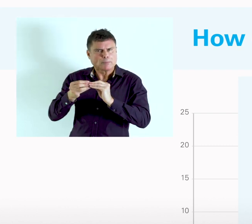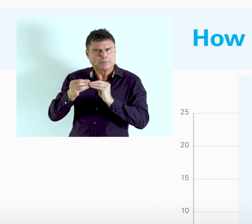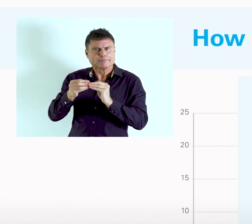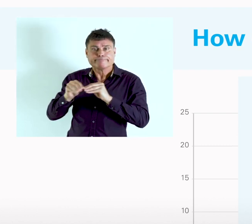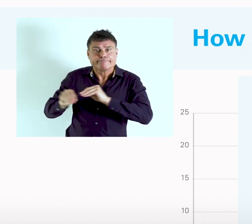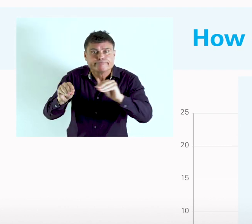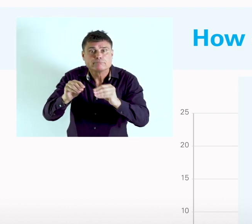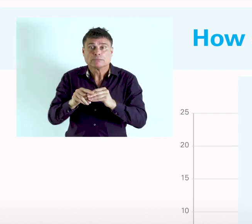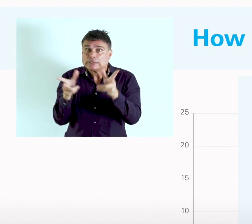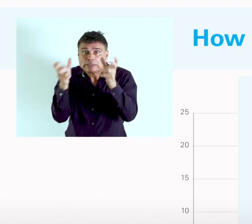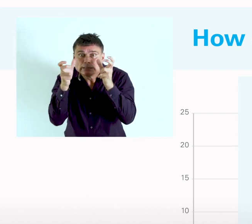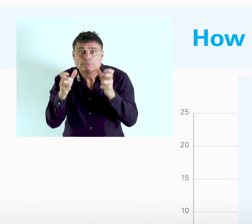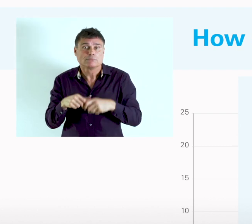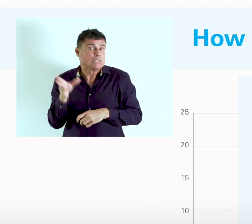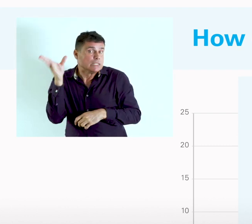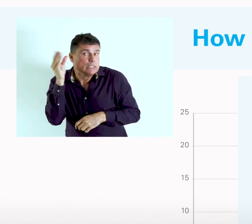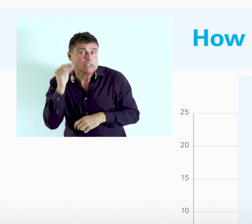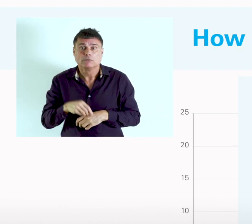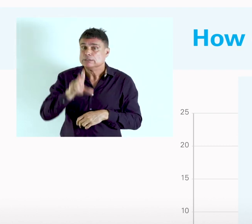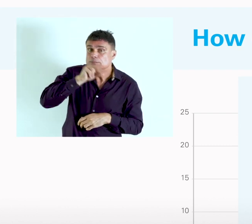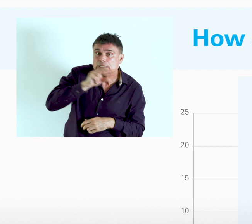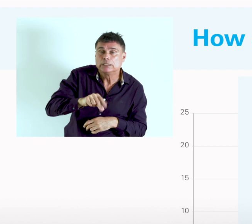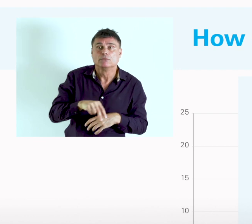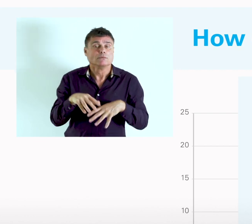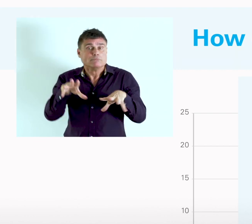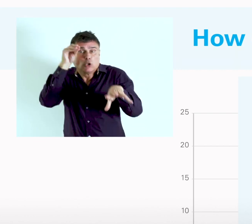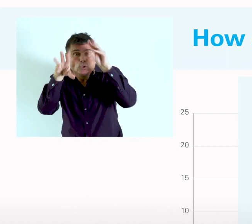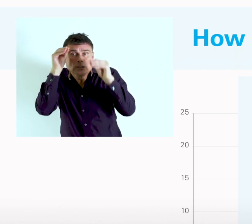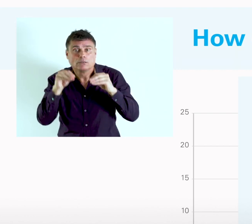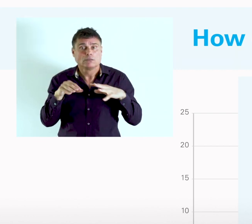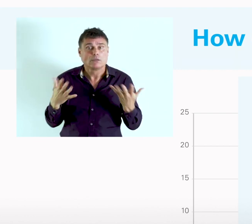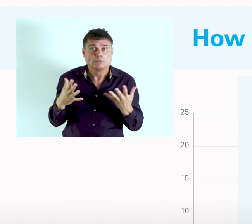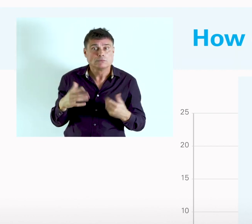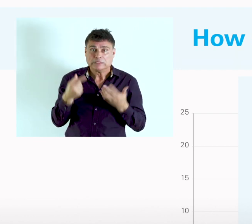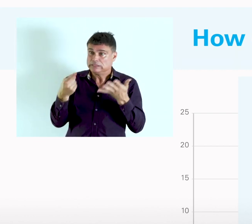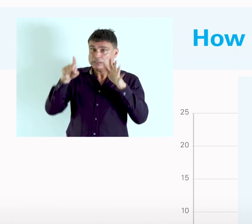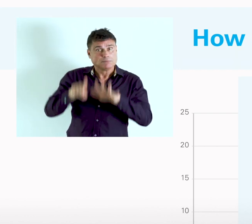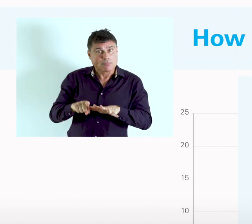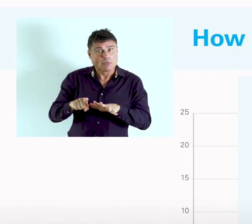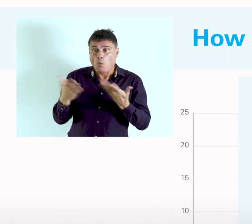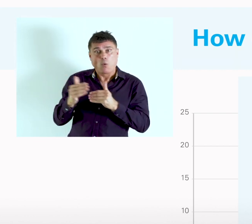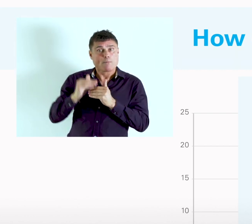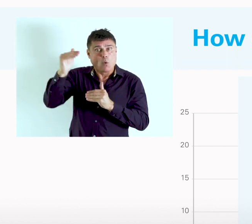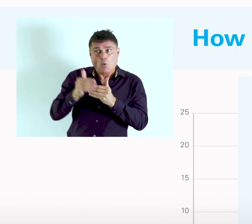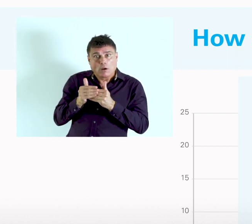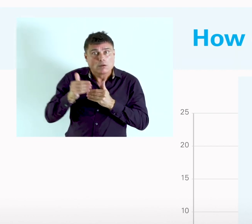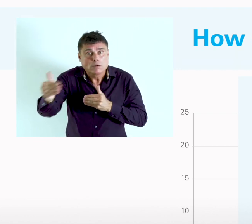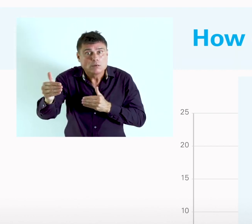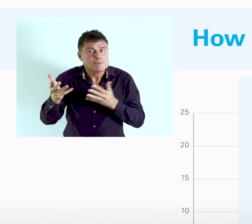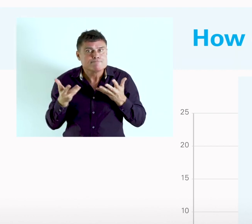in moving, seeing, hearing, speaking or learning, which has lasted or is expected to last six months or more?